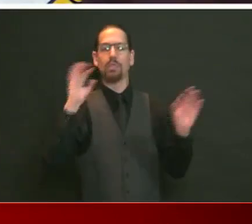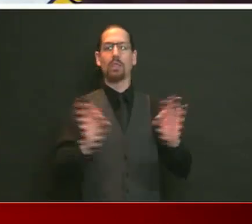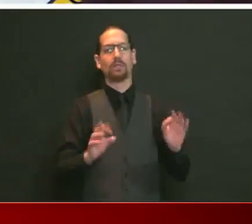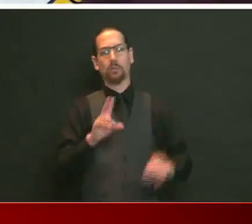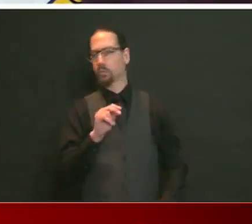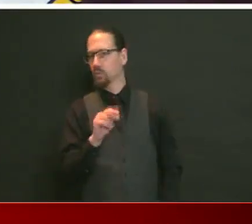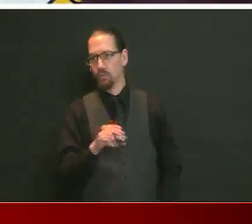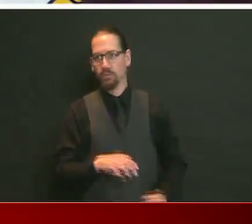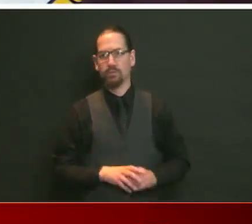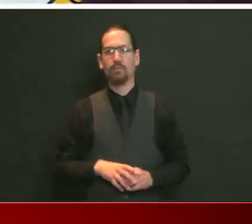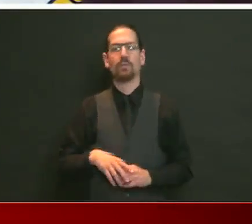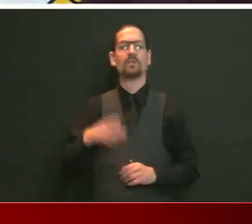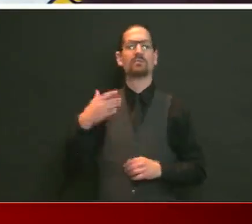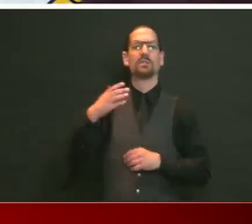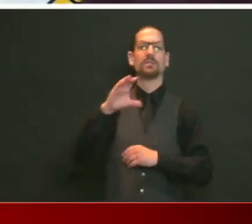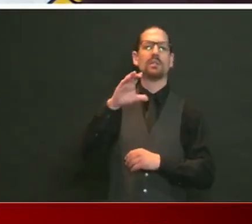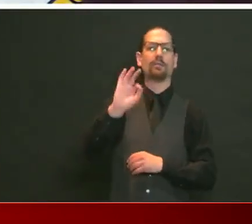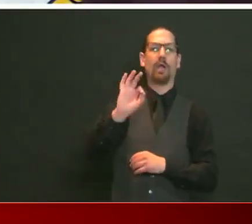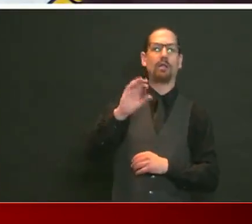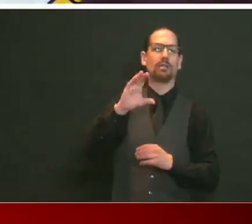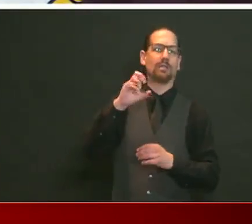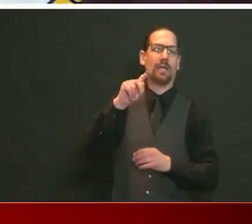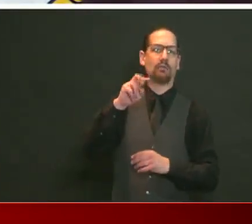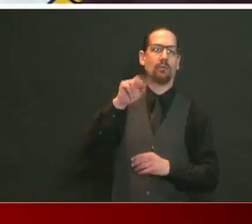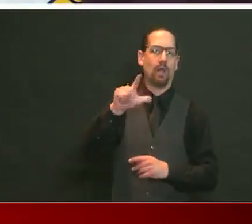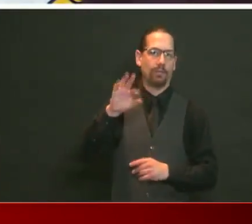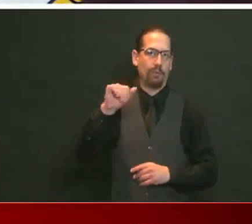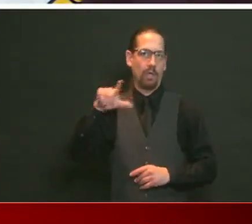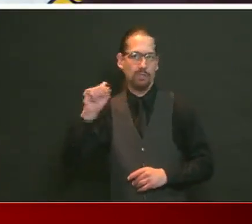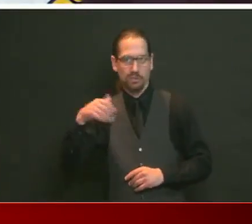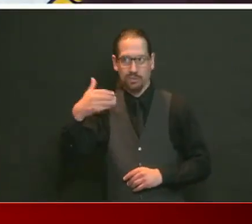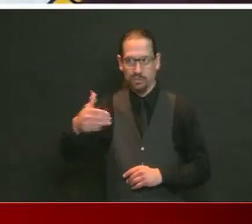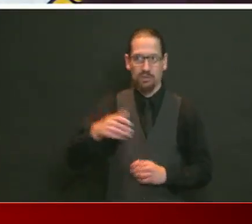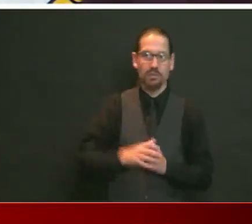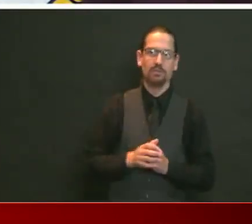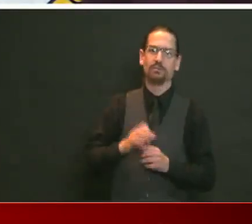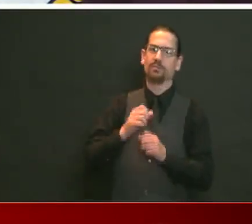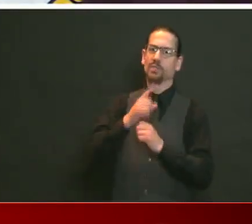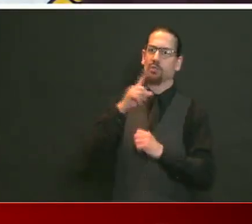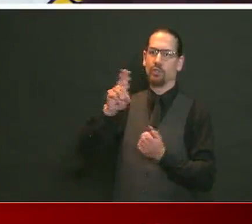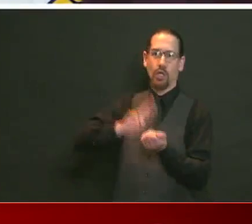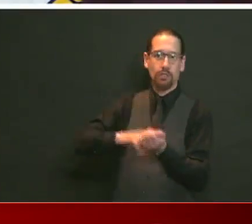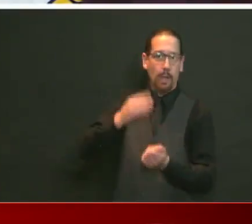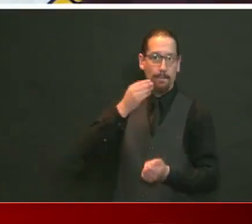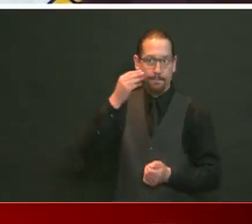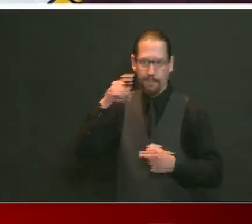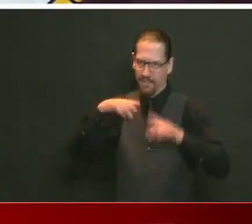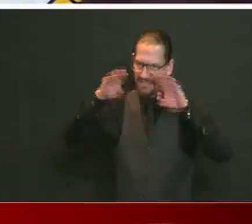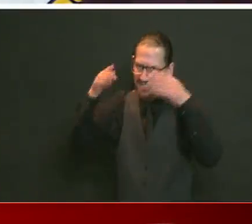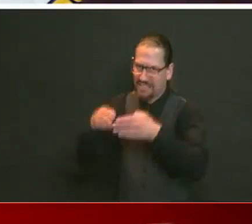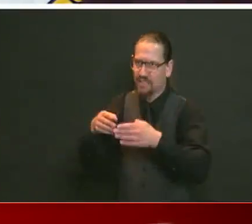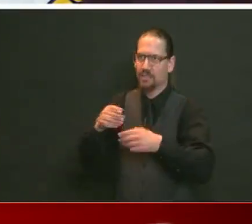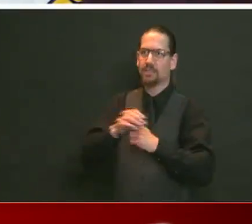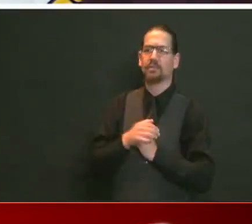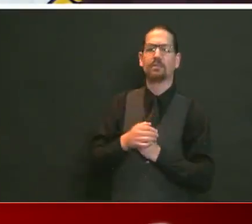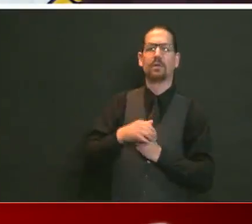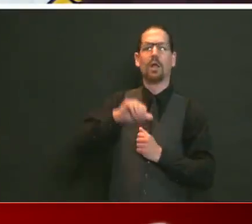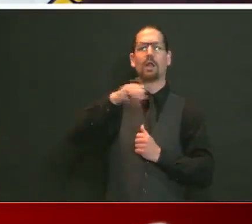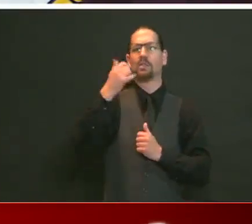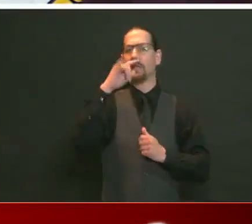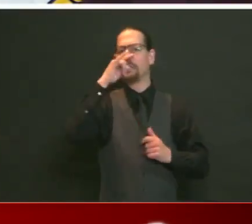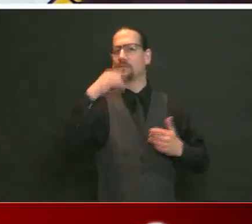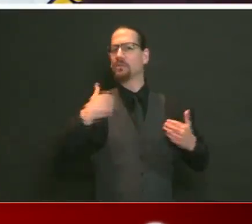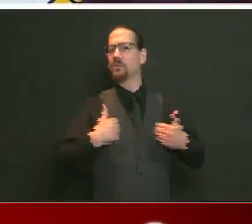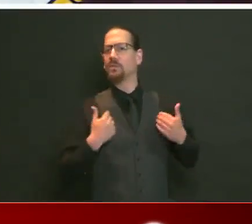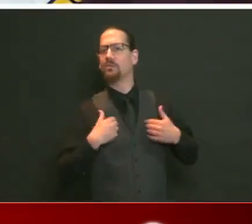and Providence and Woonsocket, in nursing homes. Our whole response is pinpointed. It's not okay for kids to be, or young people or